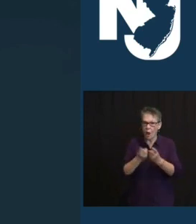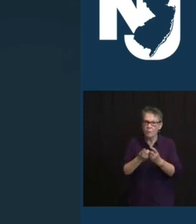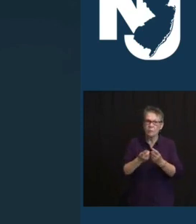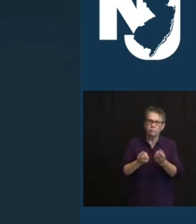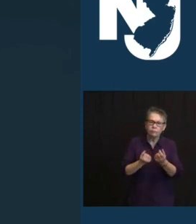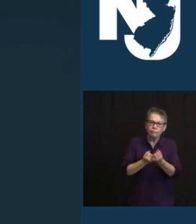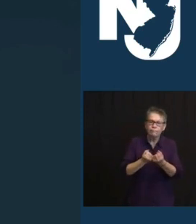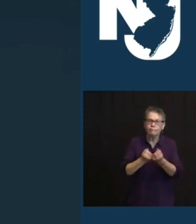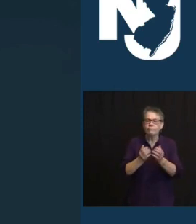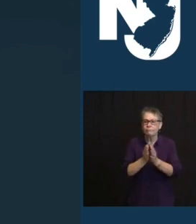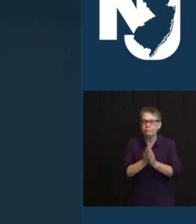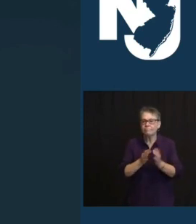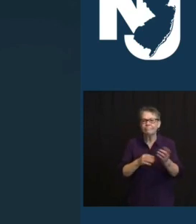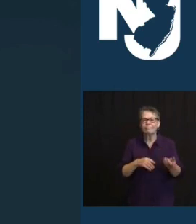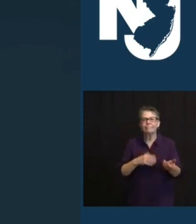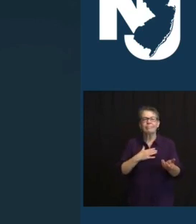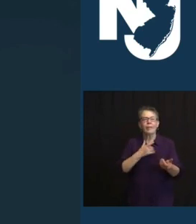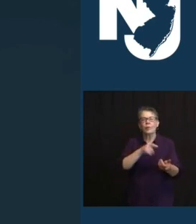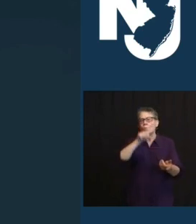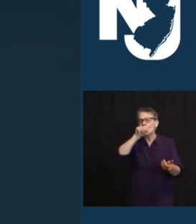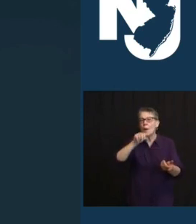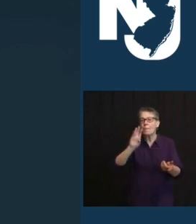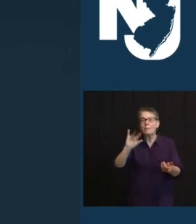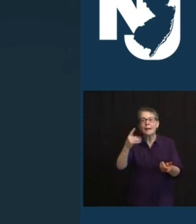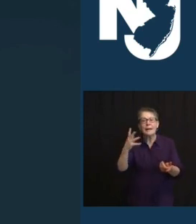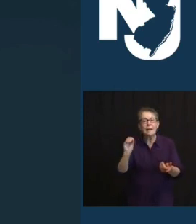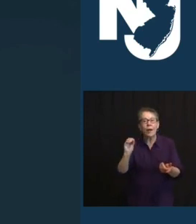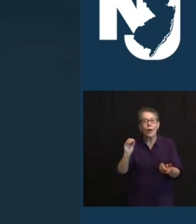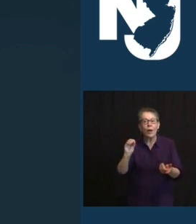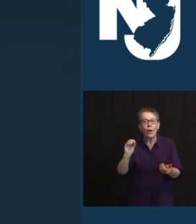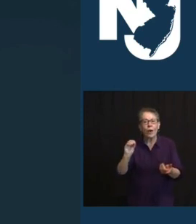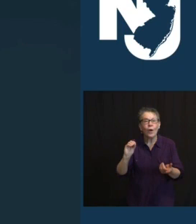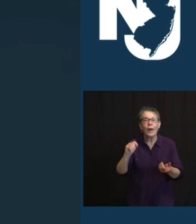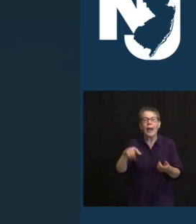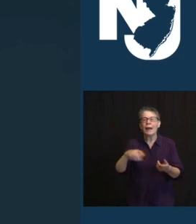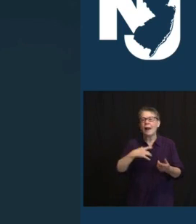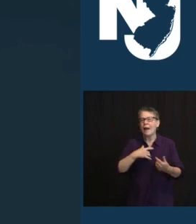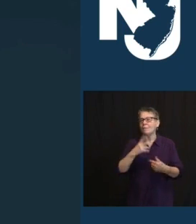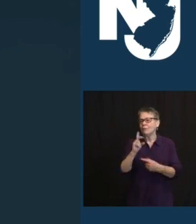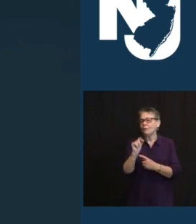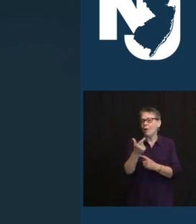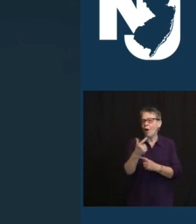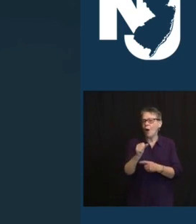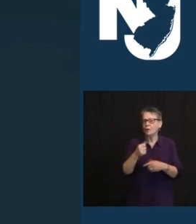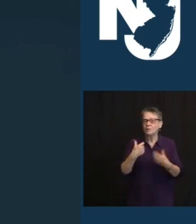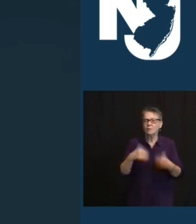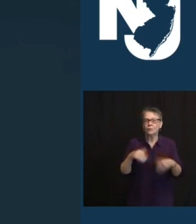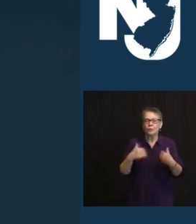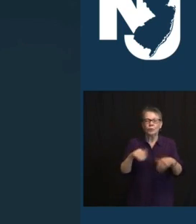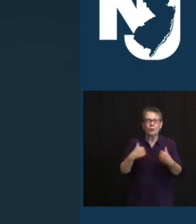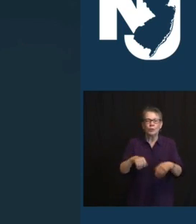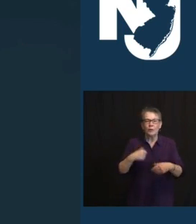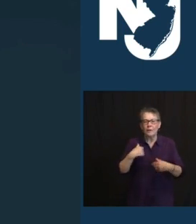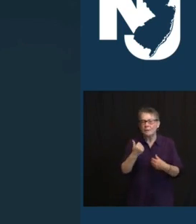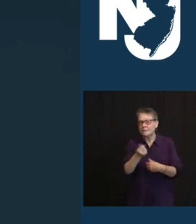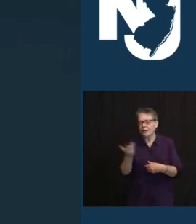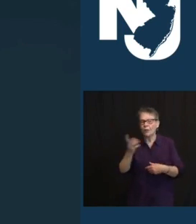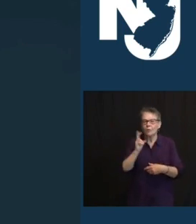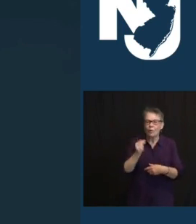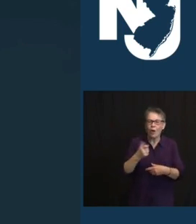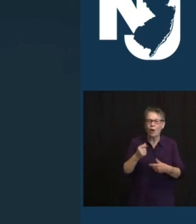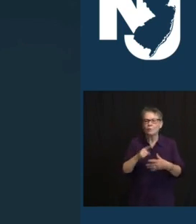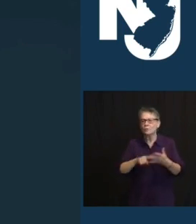PARTICULARLY FOND OF HER OWN. WHO ISN'T, I MIGHT ADD? PATRICIA IS SURVIVED BY HER DAUGHTERS CHRISTINE AND BARBARA,